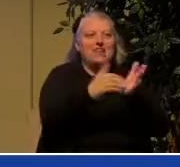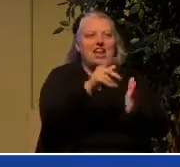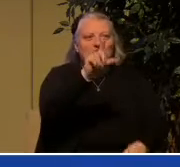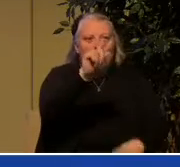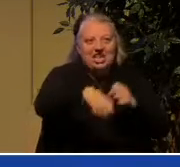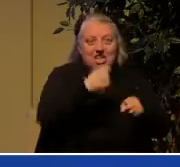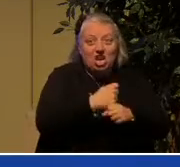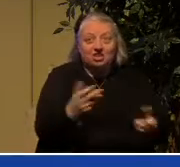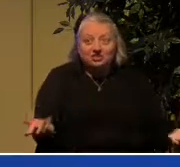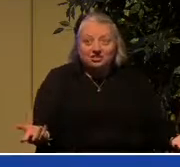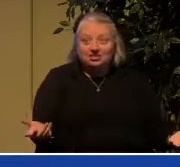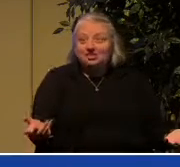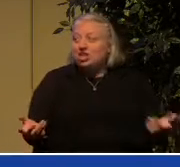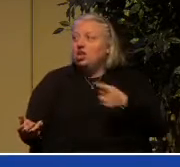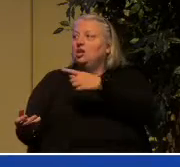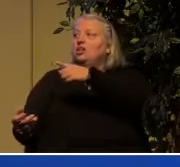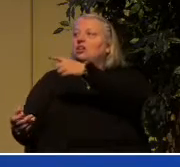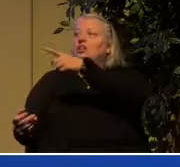years.